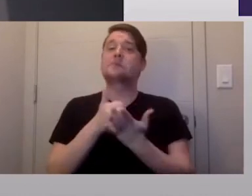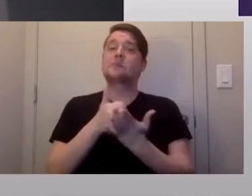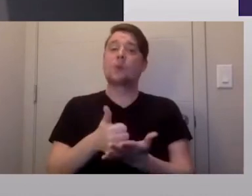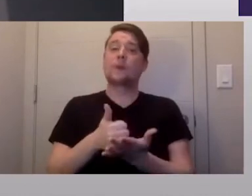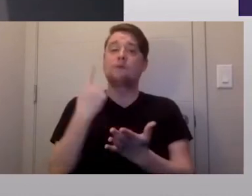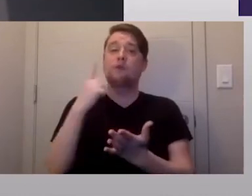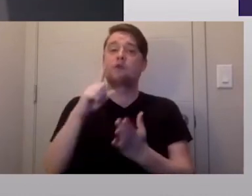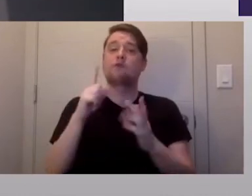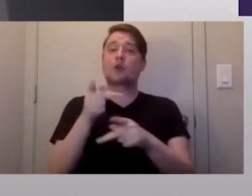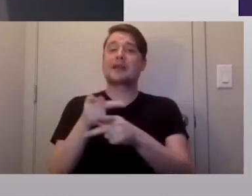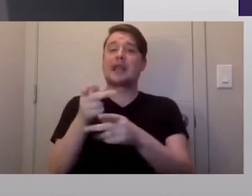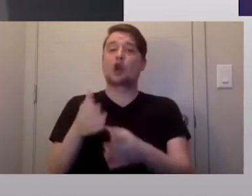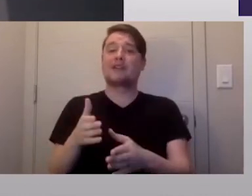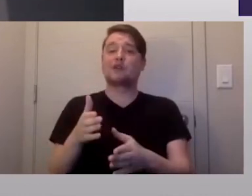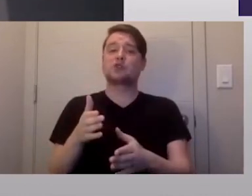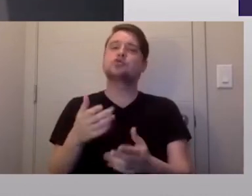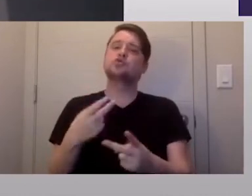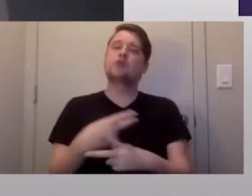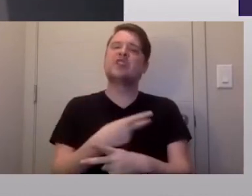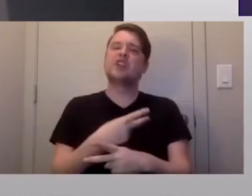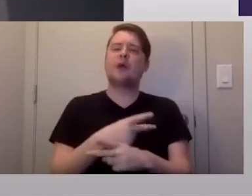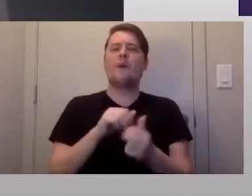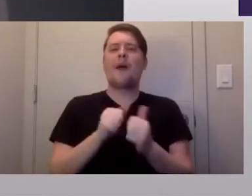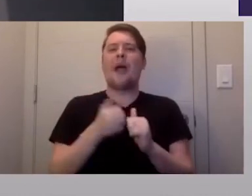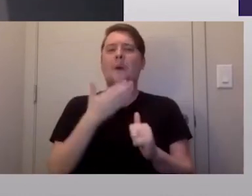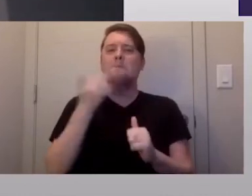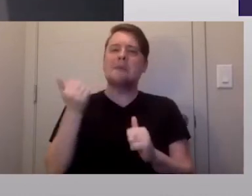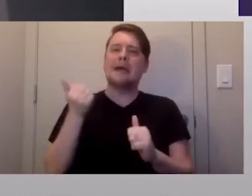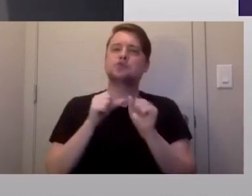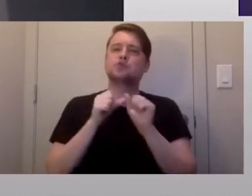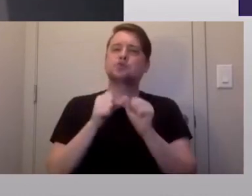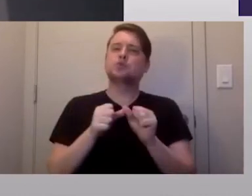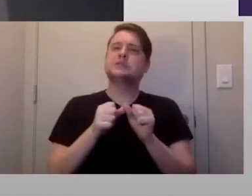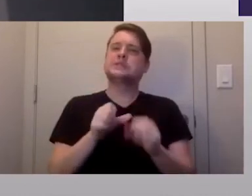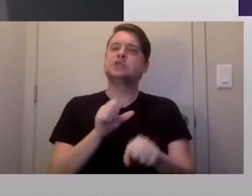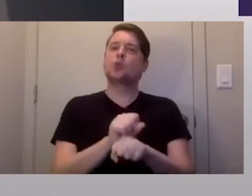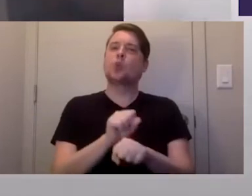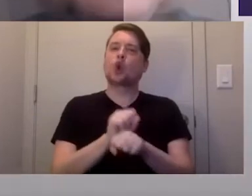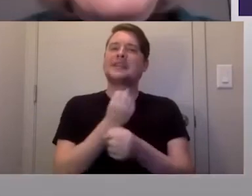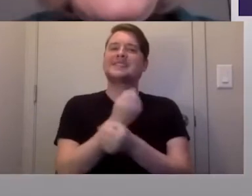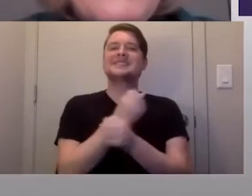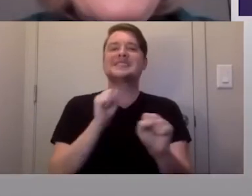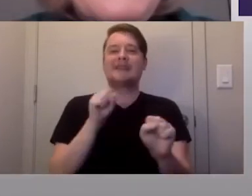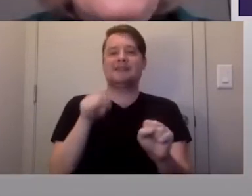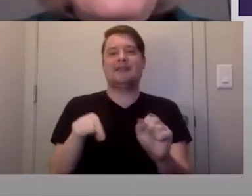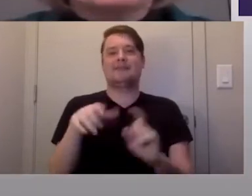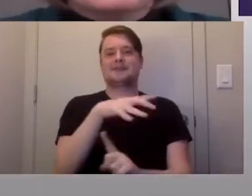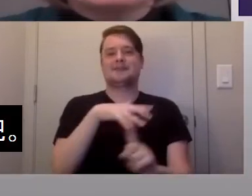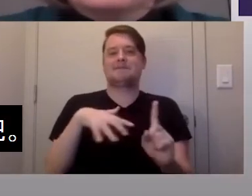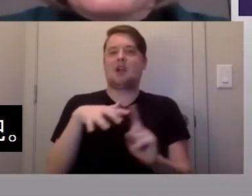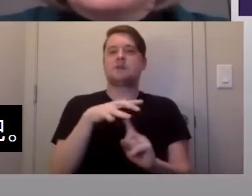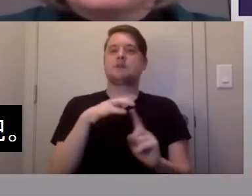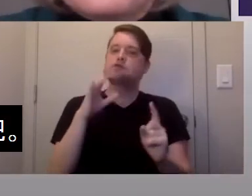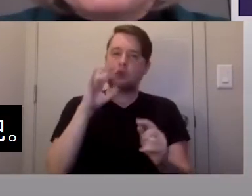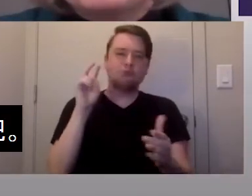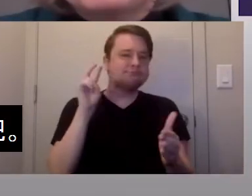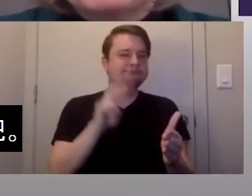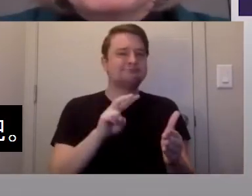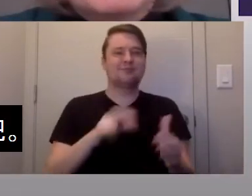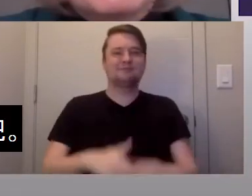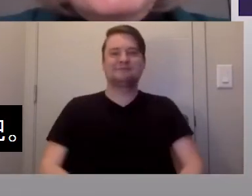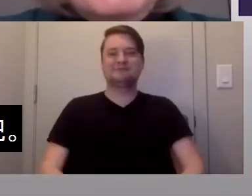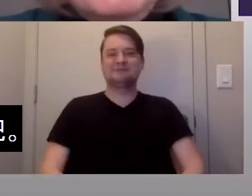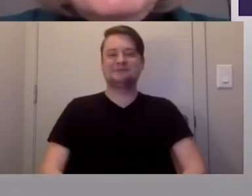for caregivers to sort of figure out how best to keep working safely in this environment. So go check it out if you haven't already.